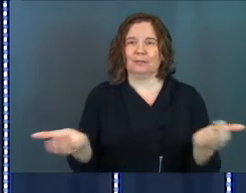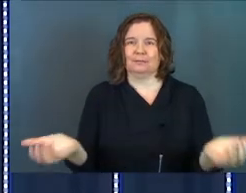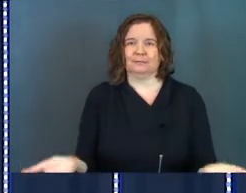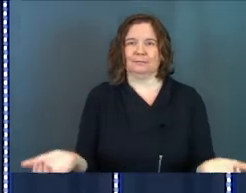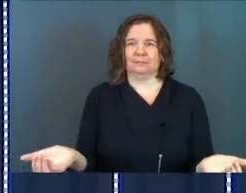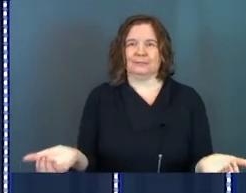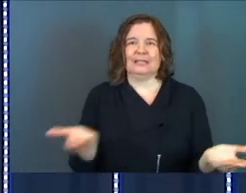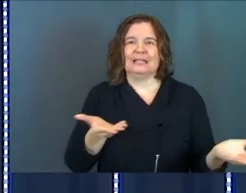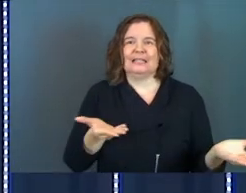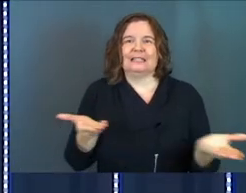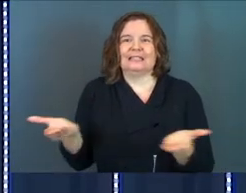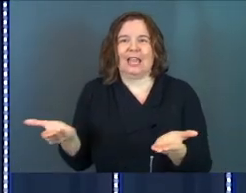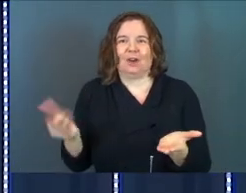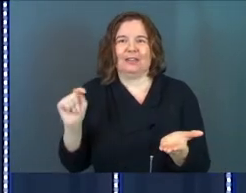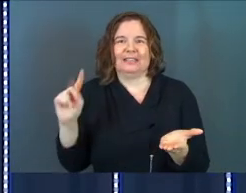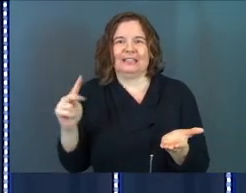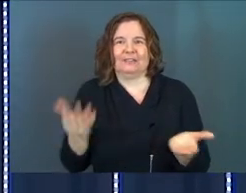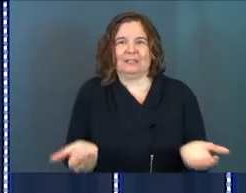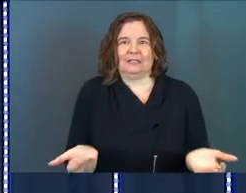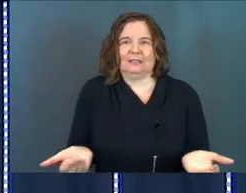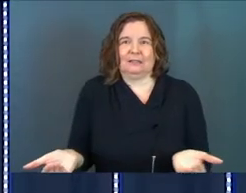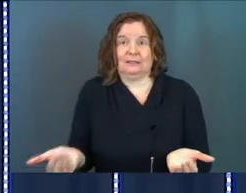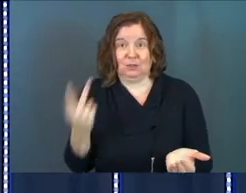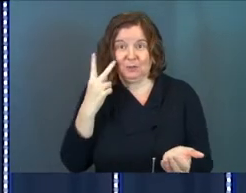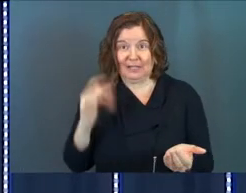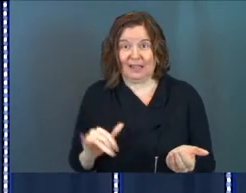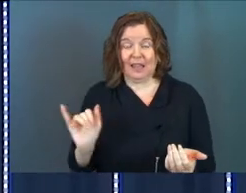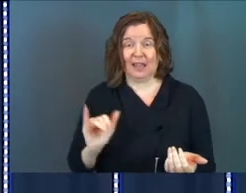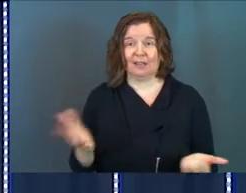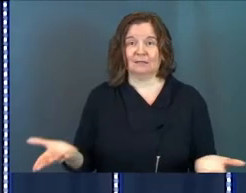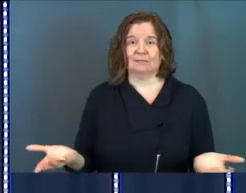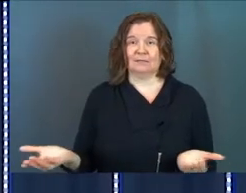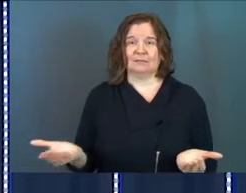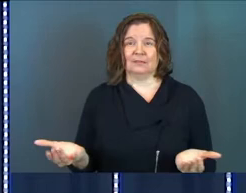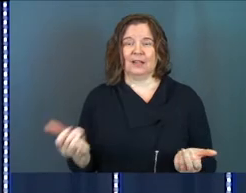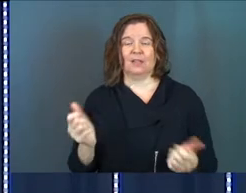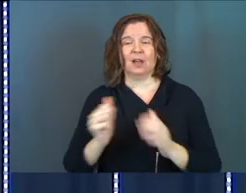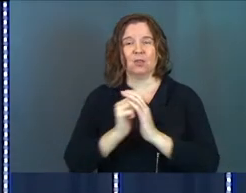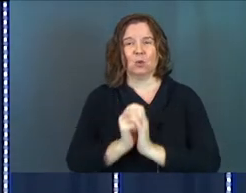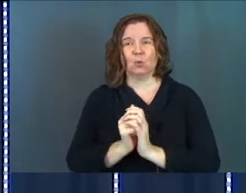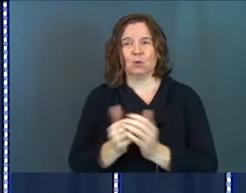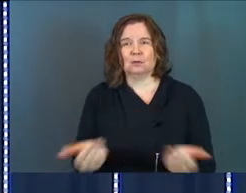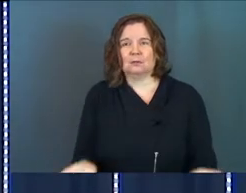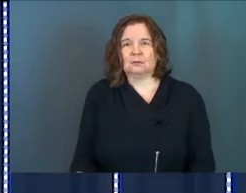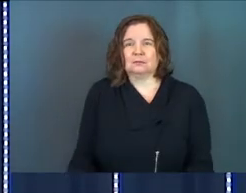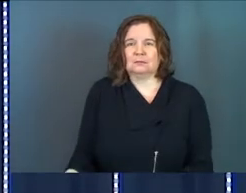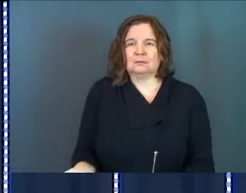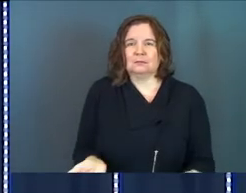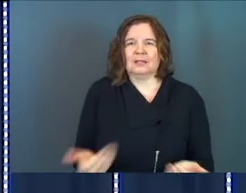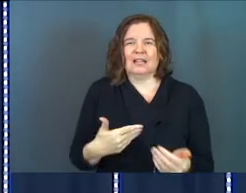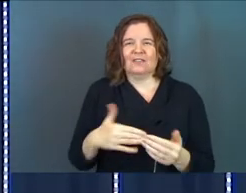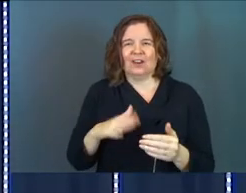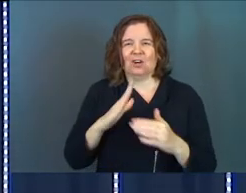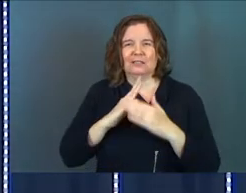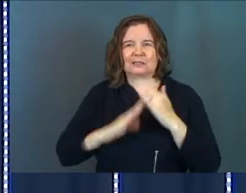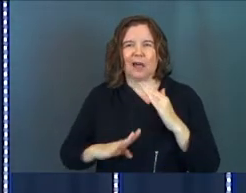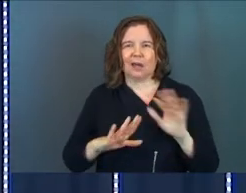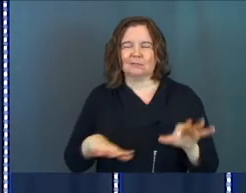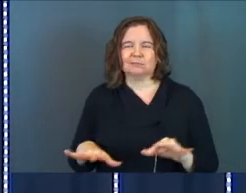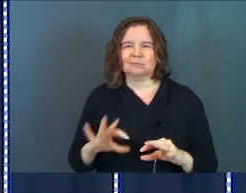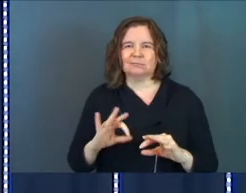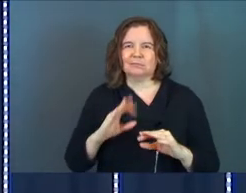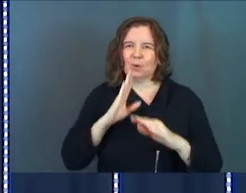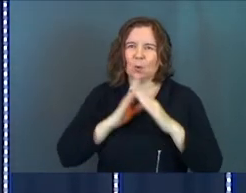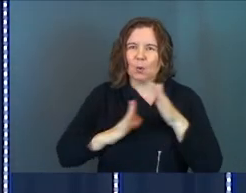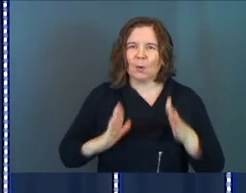is carry the TV. Anybody got, anybody, you see that? Like they're up there, they're worshiping and the hands are just down here. It's a very subtle, non-charismatic